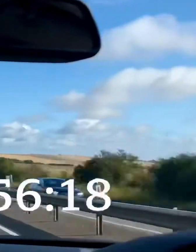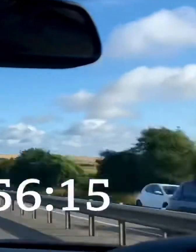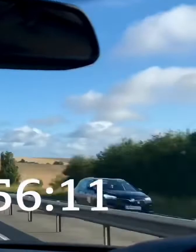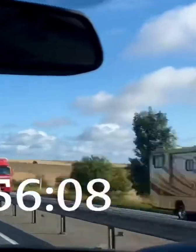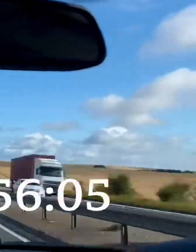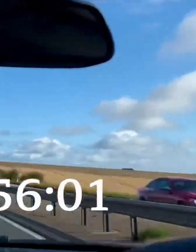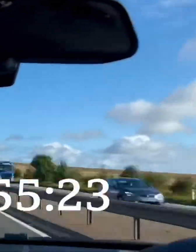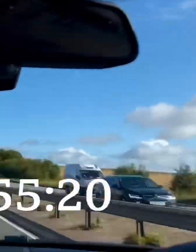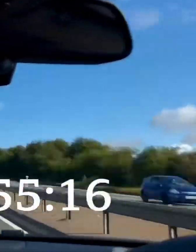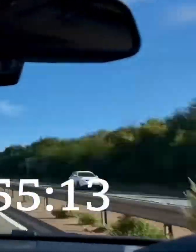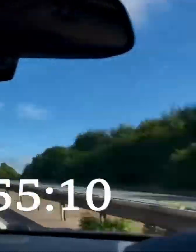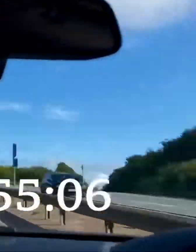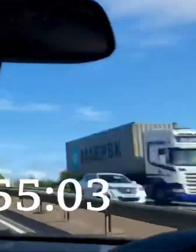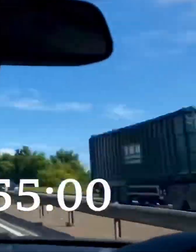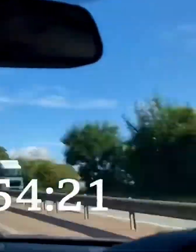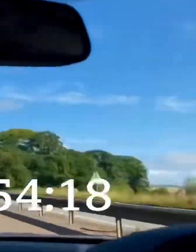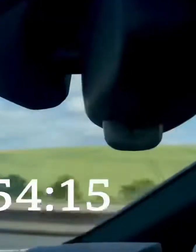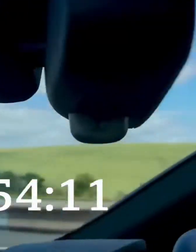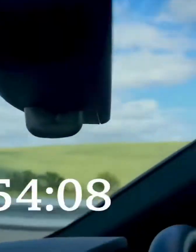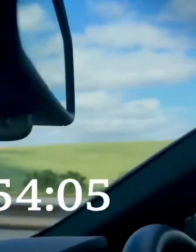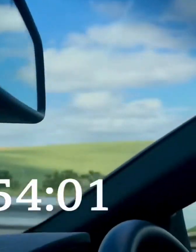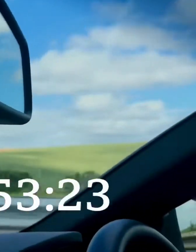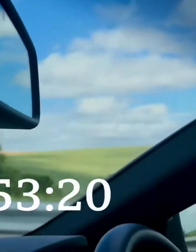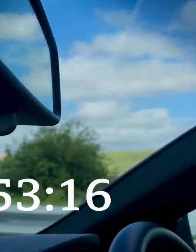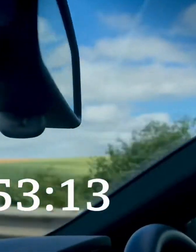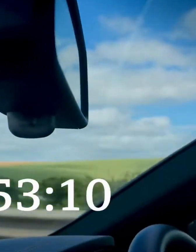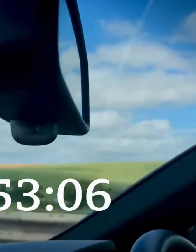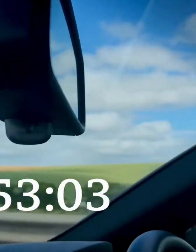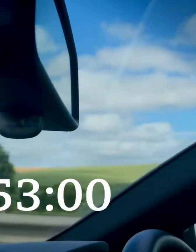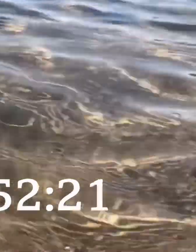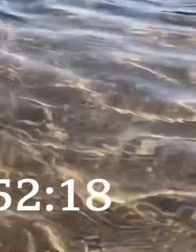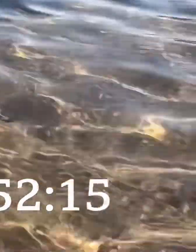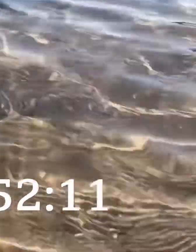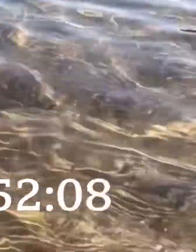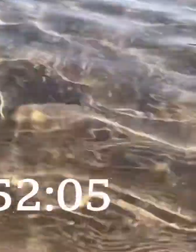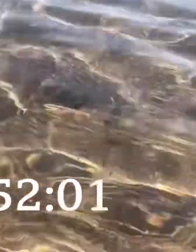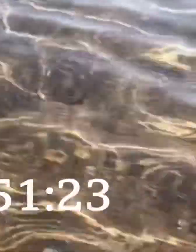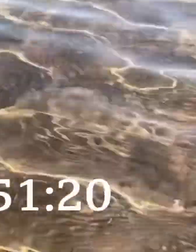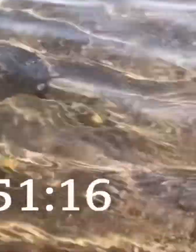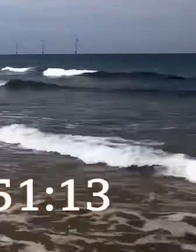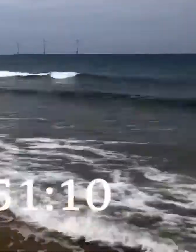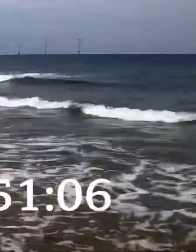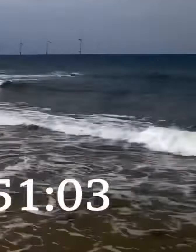V-Login-Force It's a-F-F-C-C-O-S-R-O-S-S-R-S-O